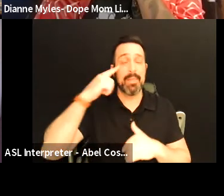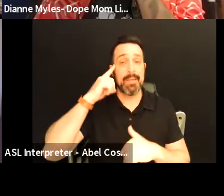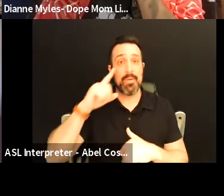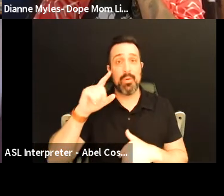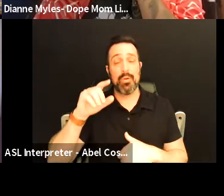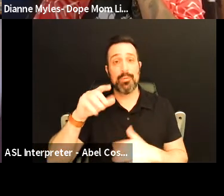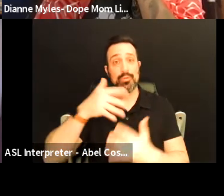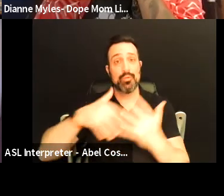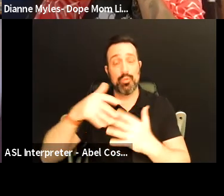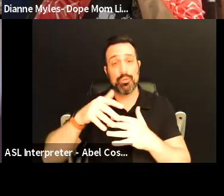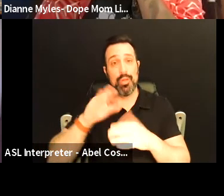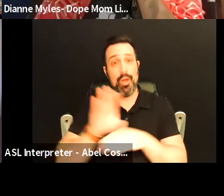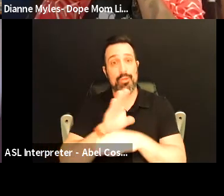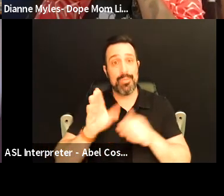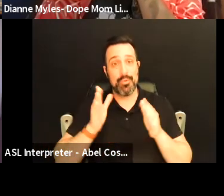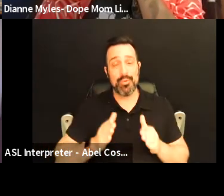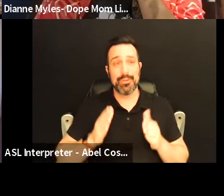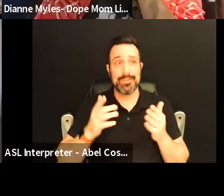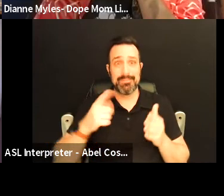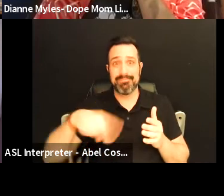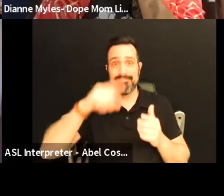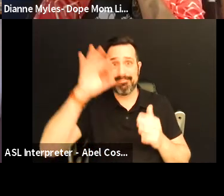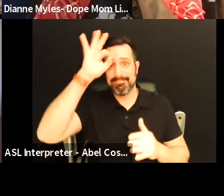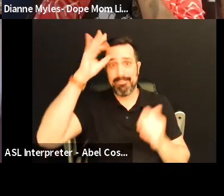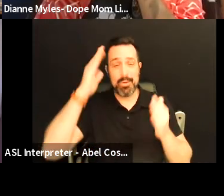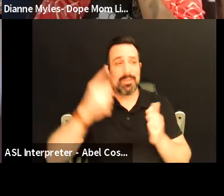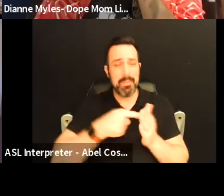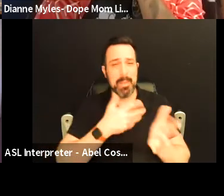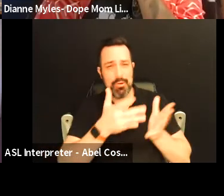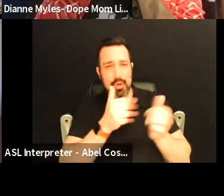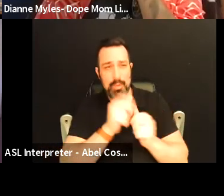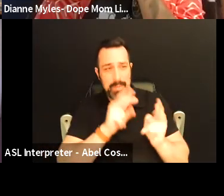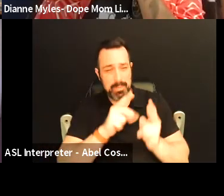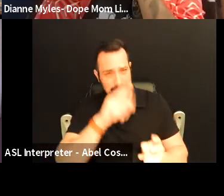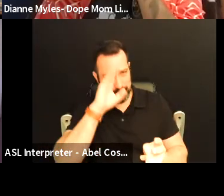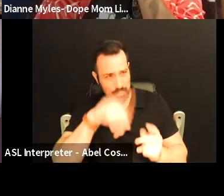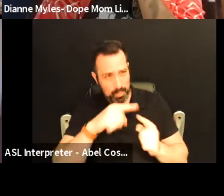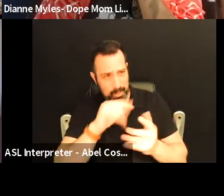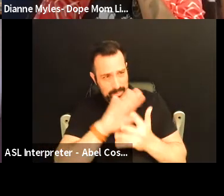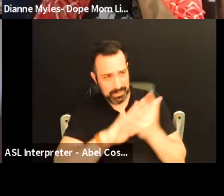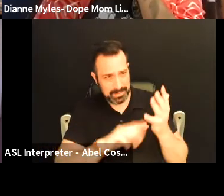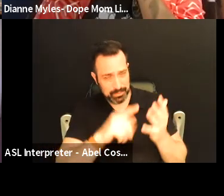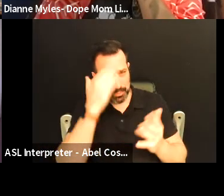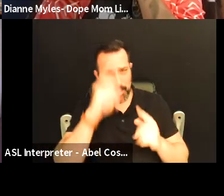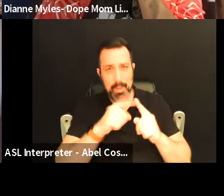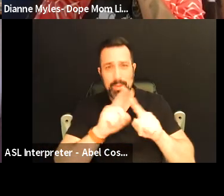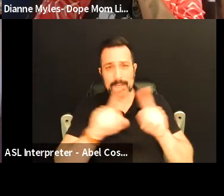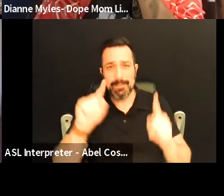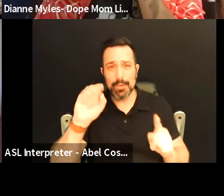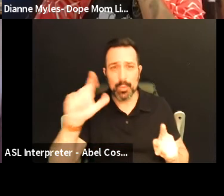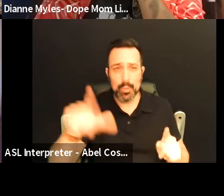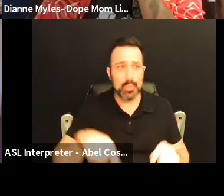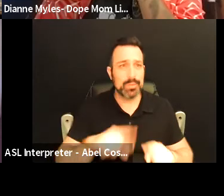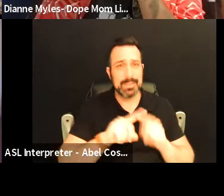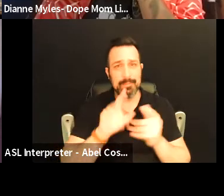entrepreneurs they don't even know that it's a you know sometimes I I talk to people and I'm like do you know about these things do you know about these different tools or these different